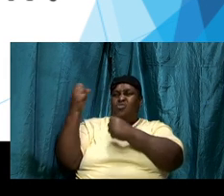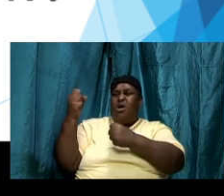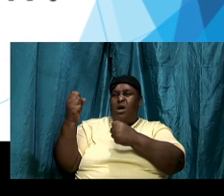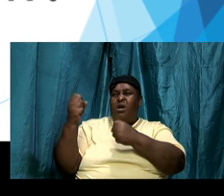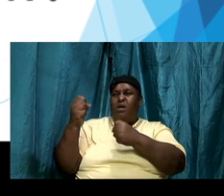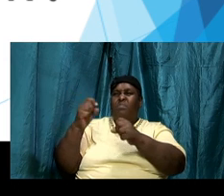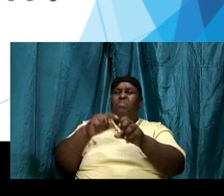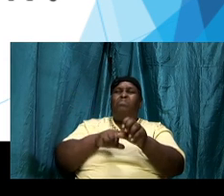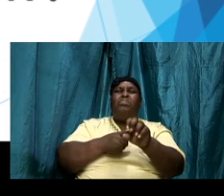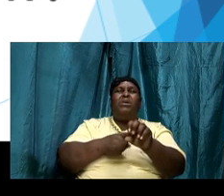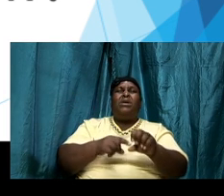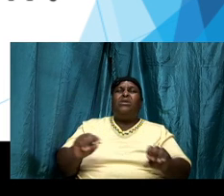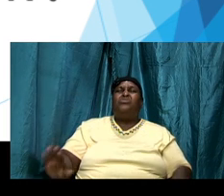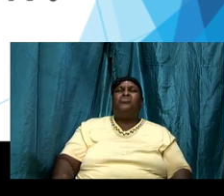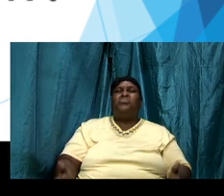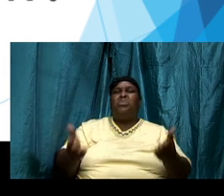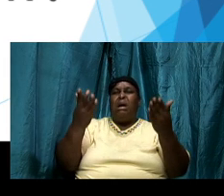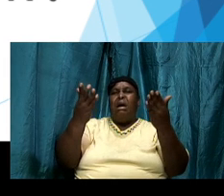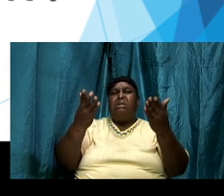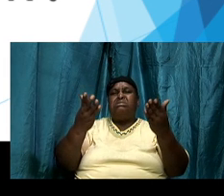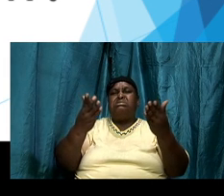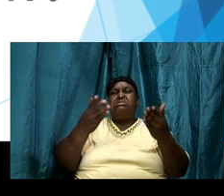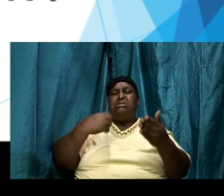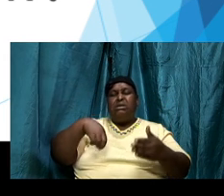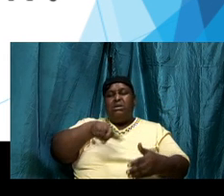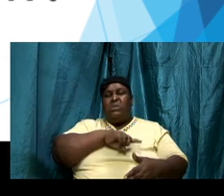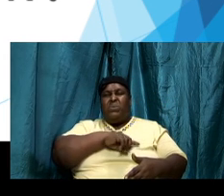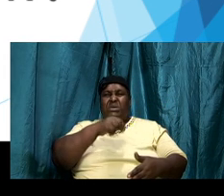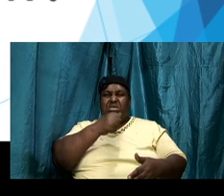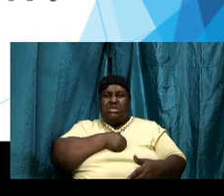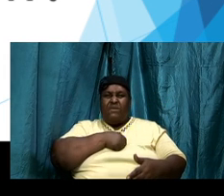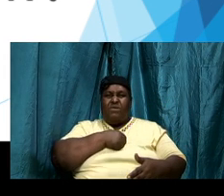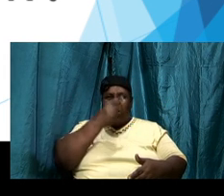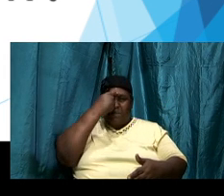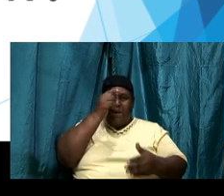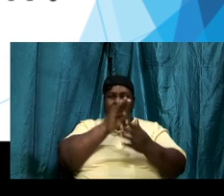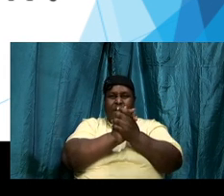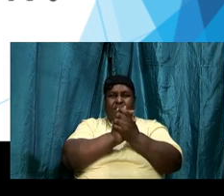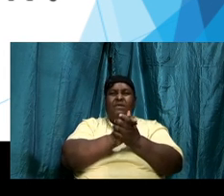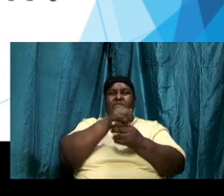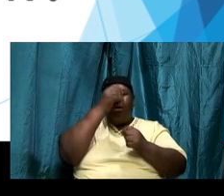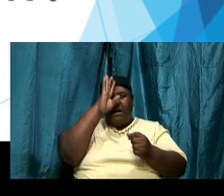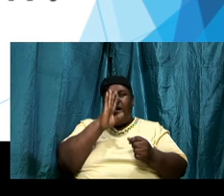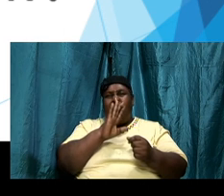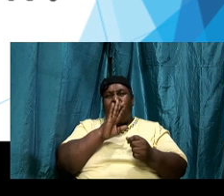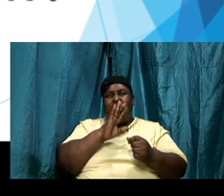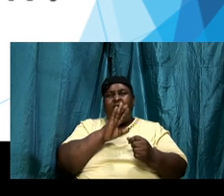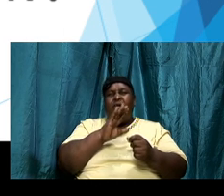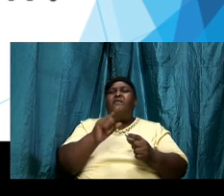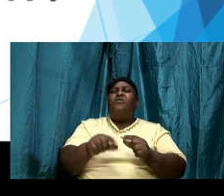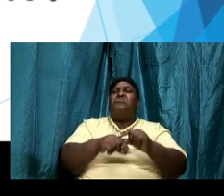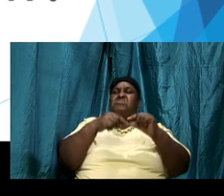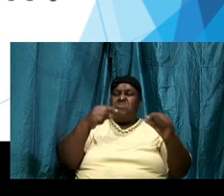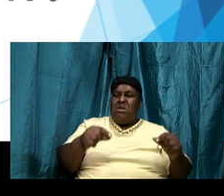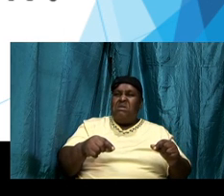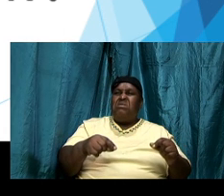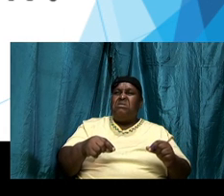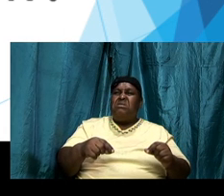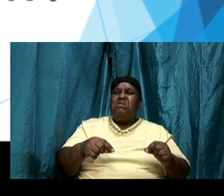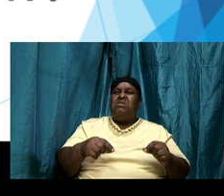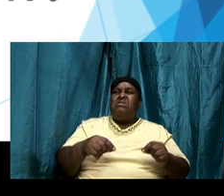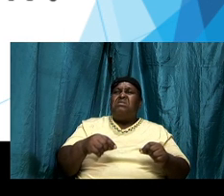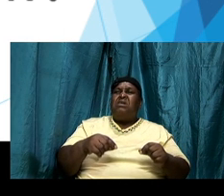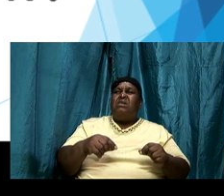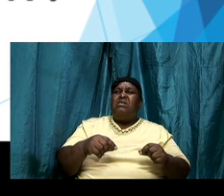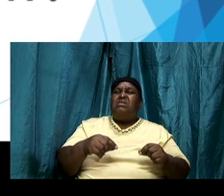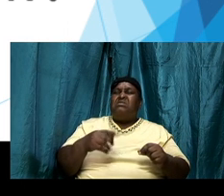for ourselves for great and mighty and manifold things and it only